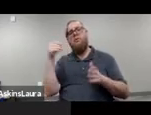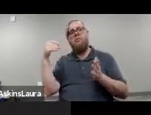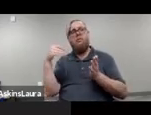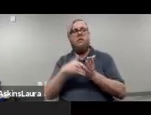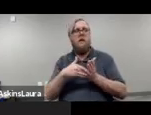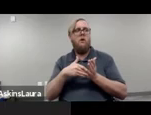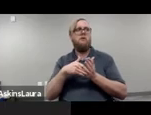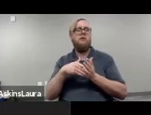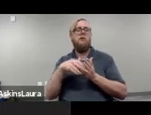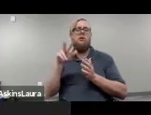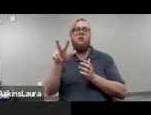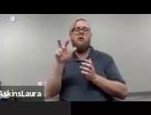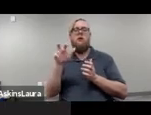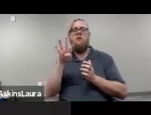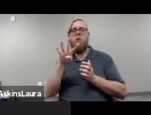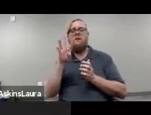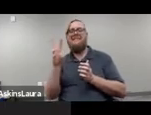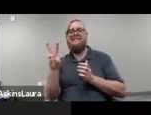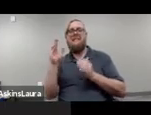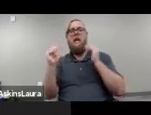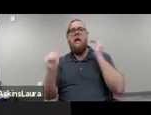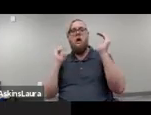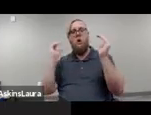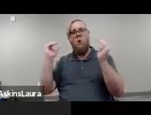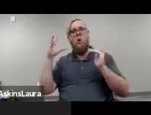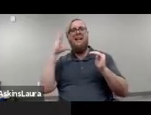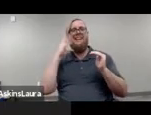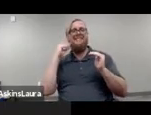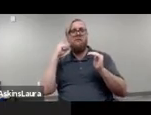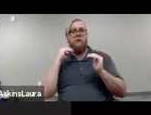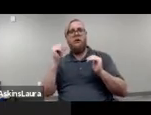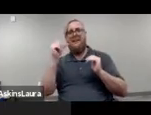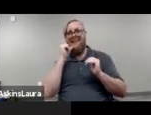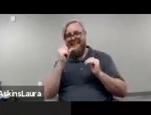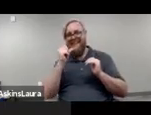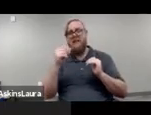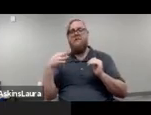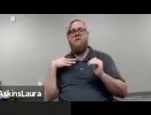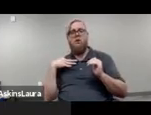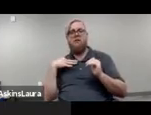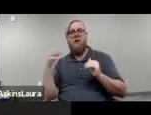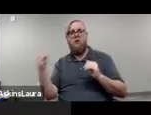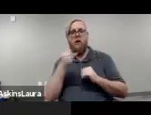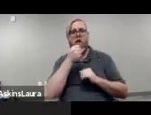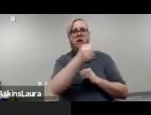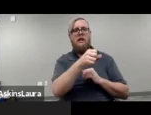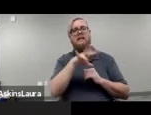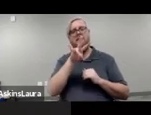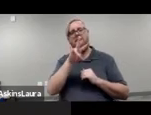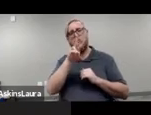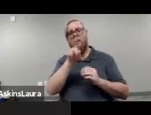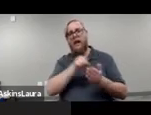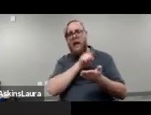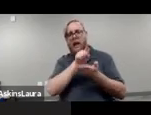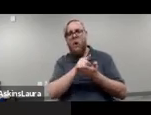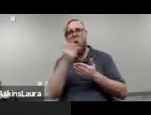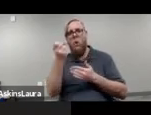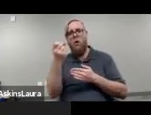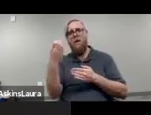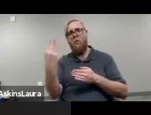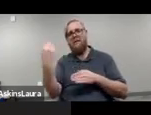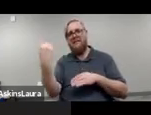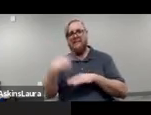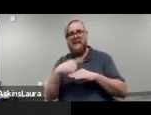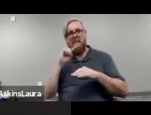,346 adults experienced an involuntary detention, which could be 72-hour holds, 14-day